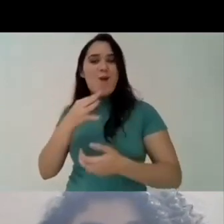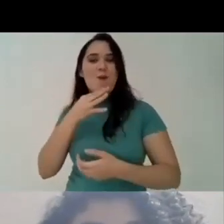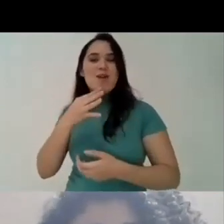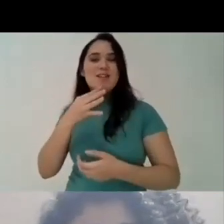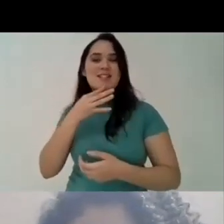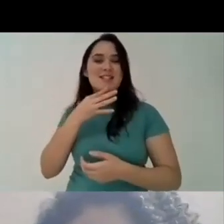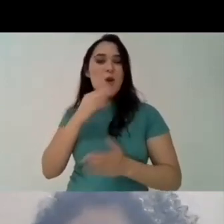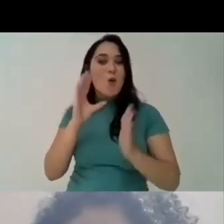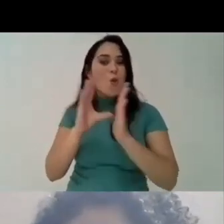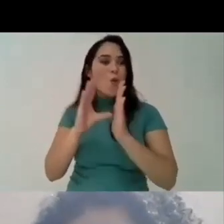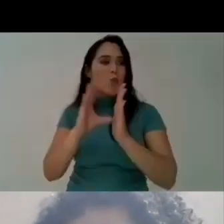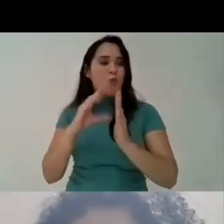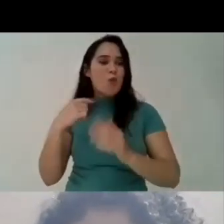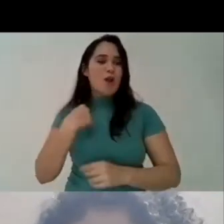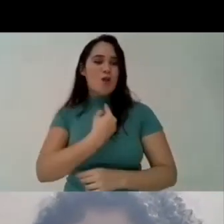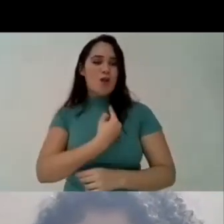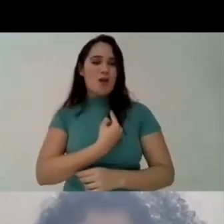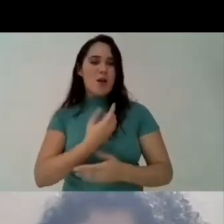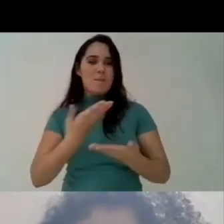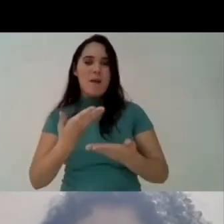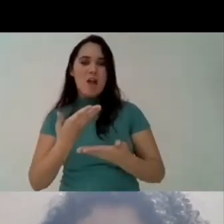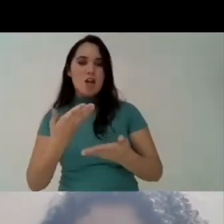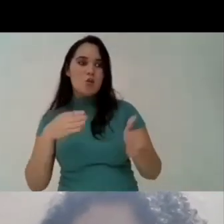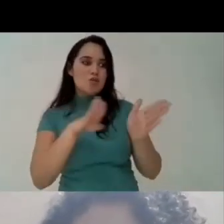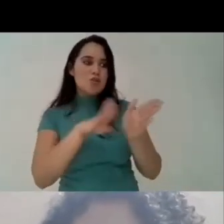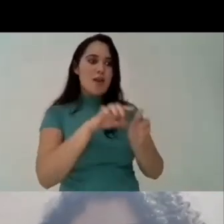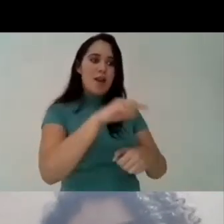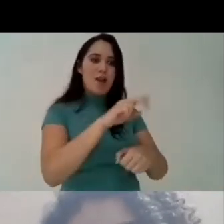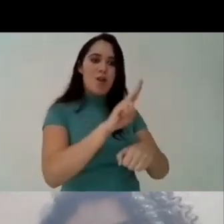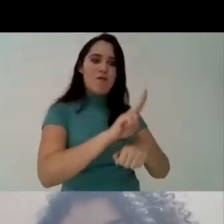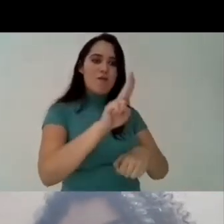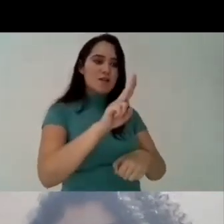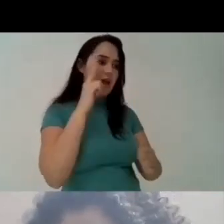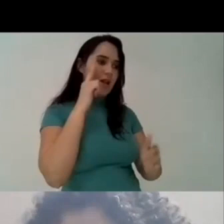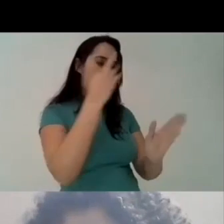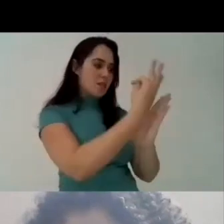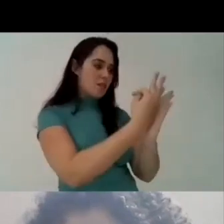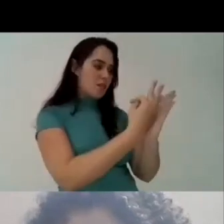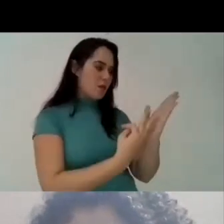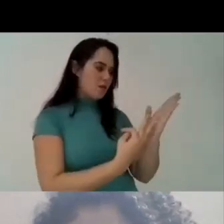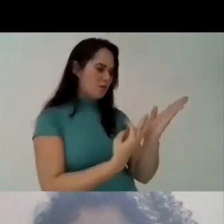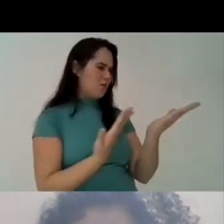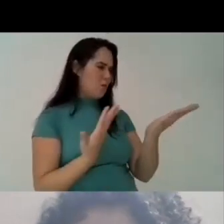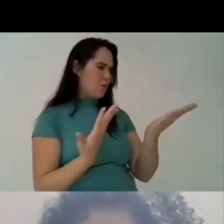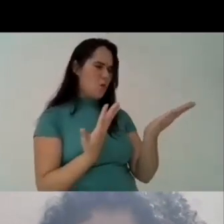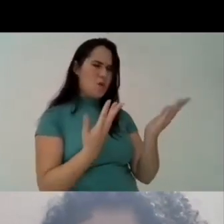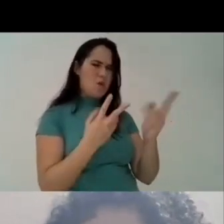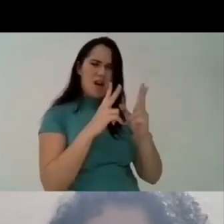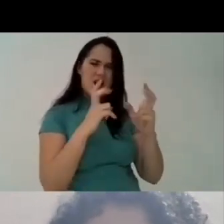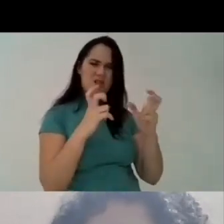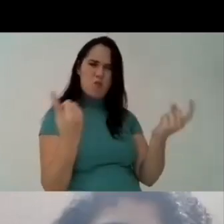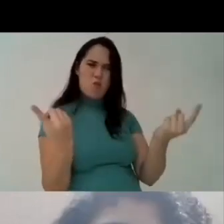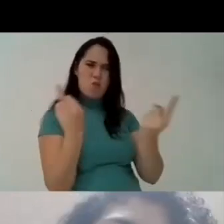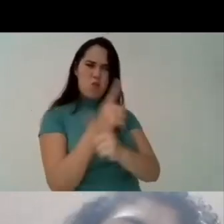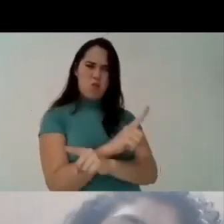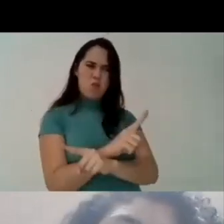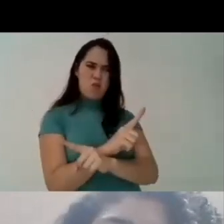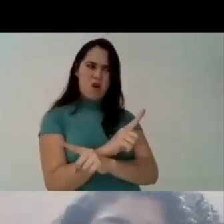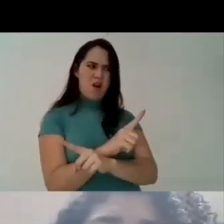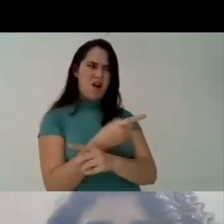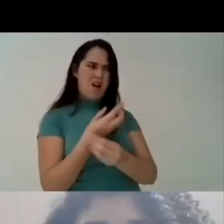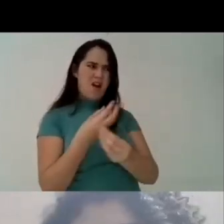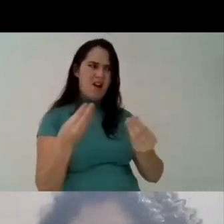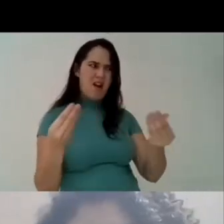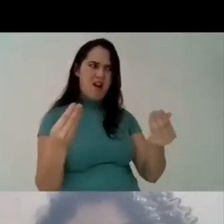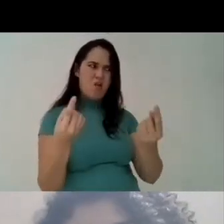was very we were always uh happy and i could see that we are sharing our knowledge